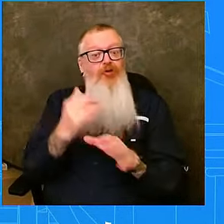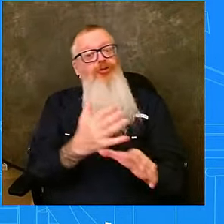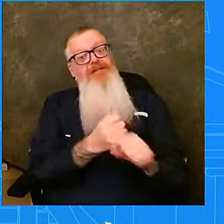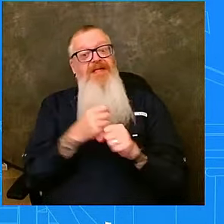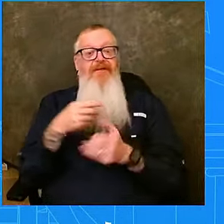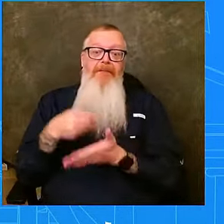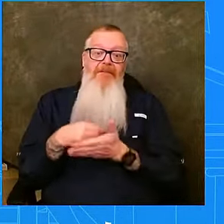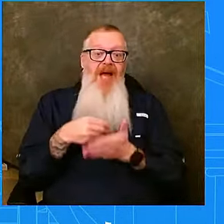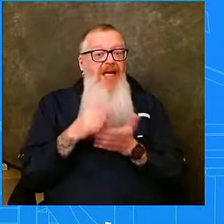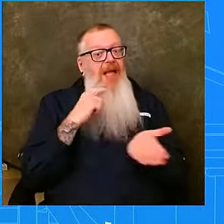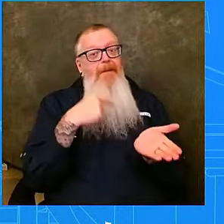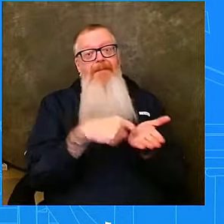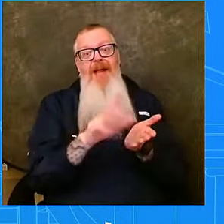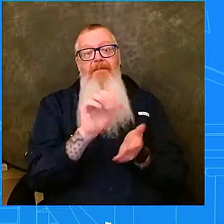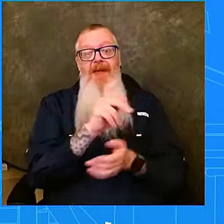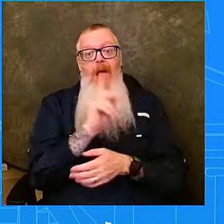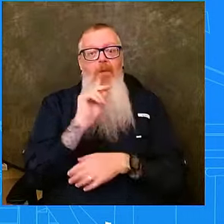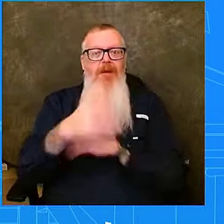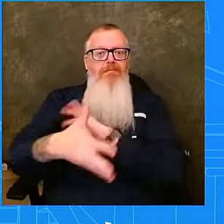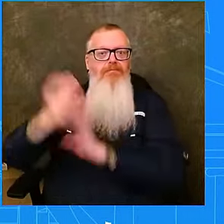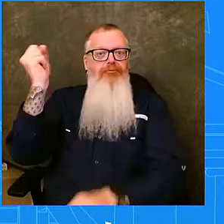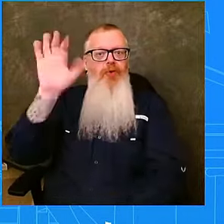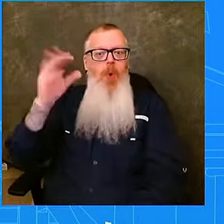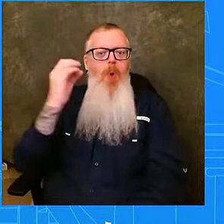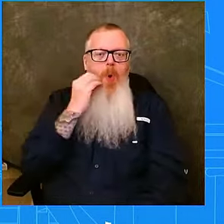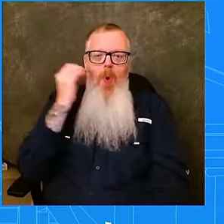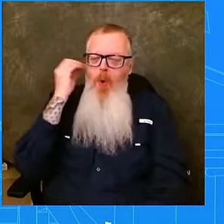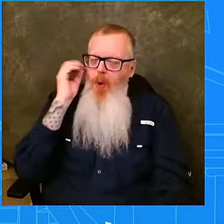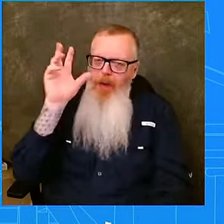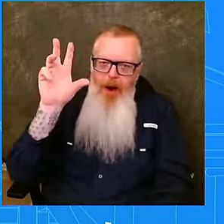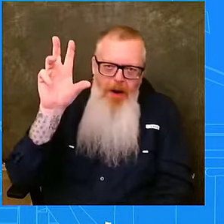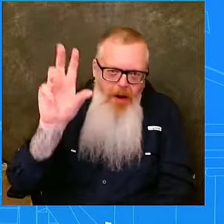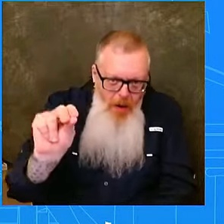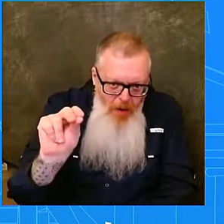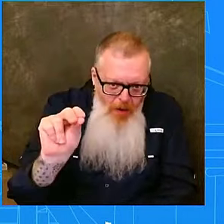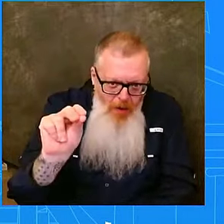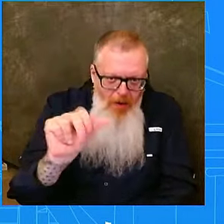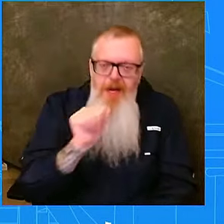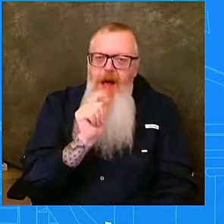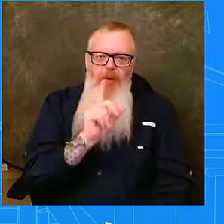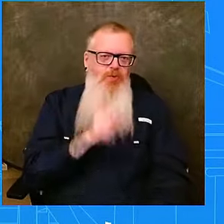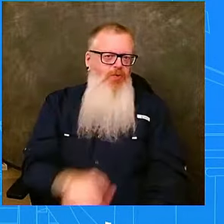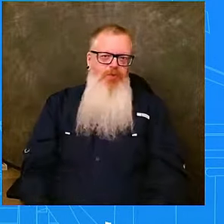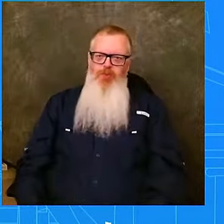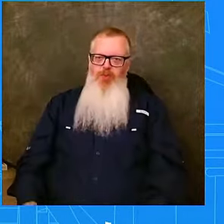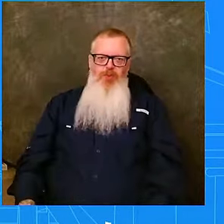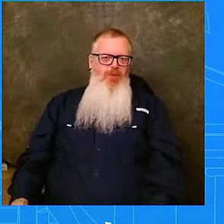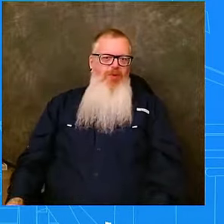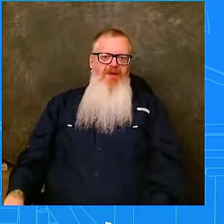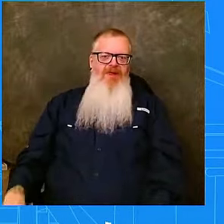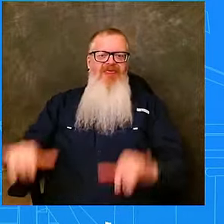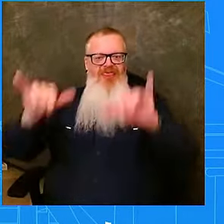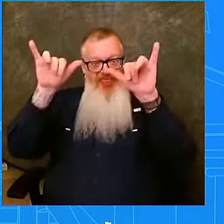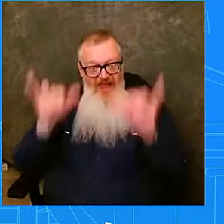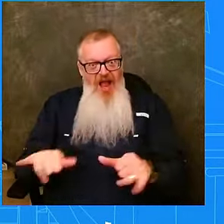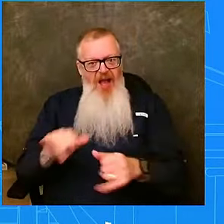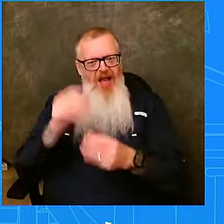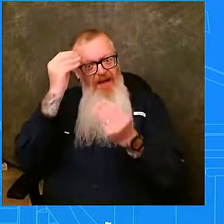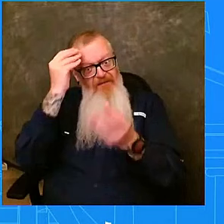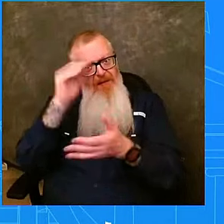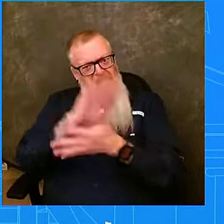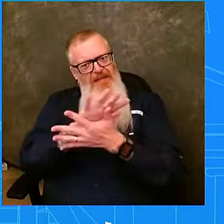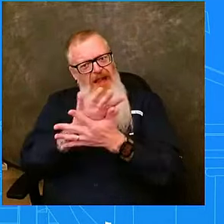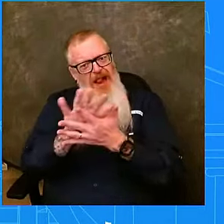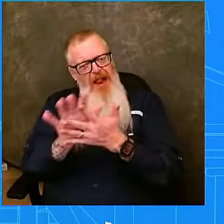home. Simply untrue. This is a series of assistance that we give over time, those immediate needs.